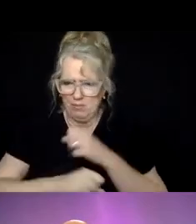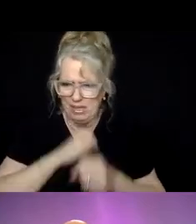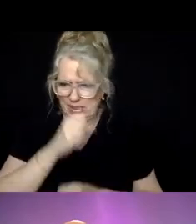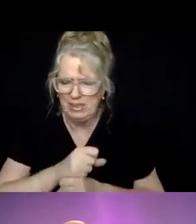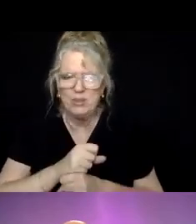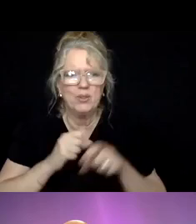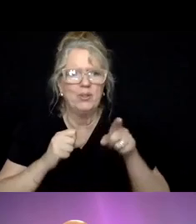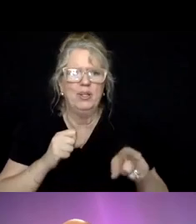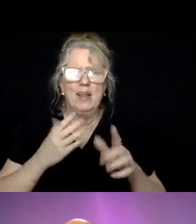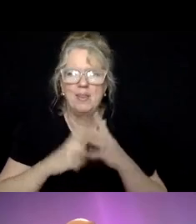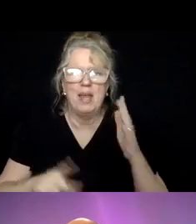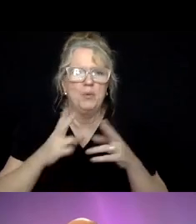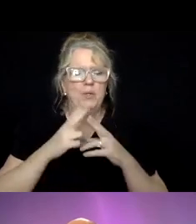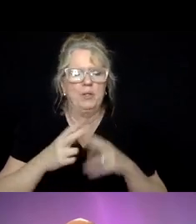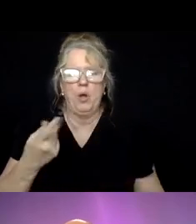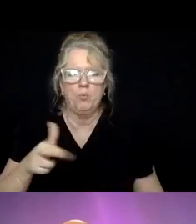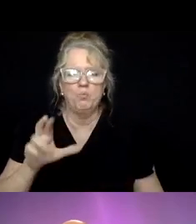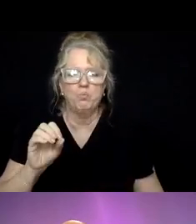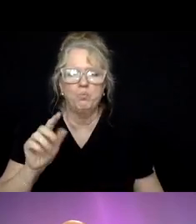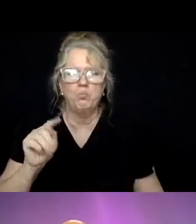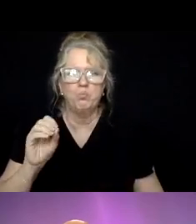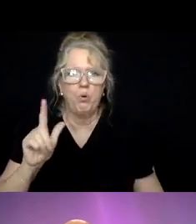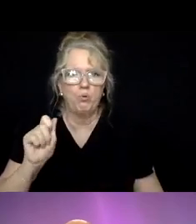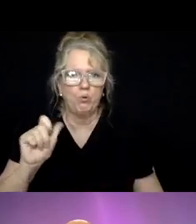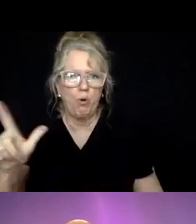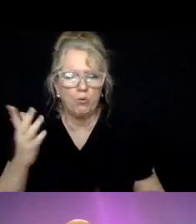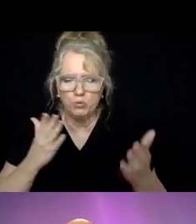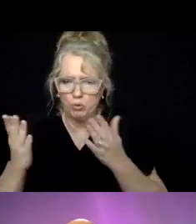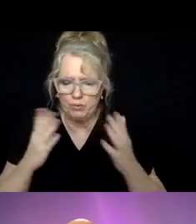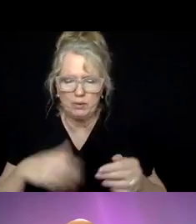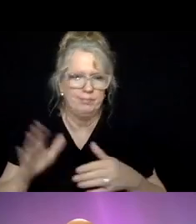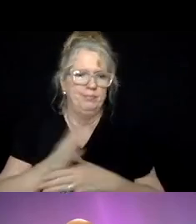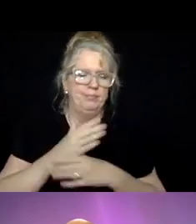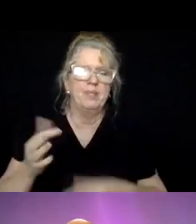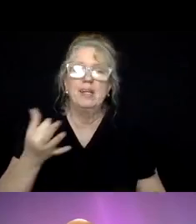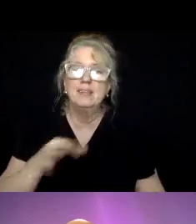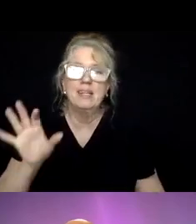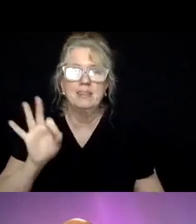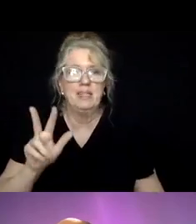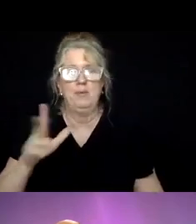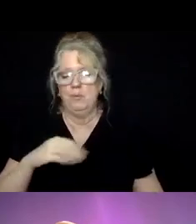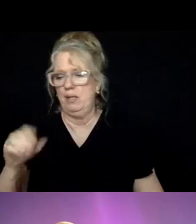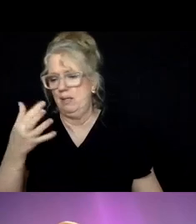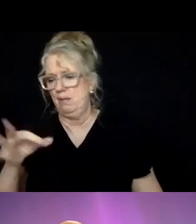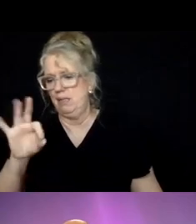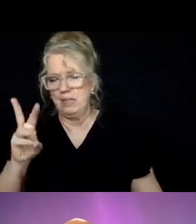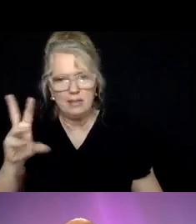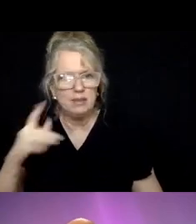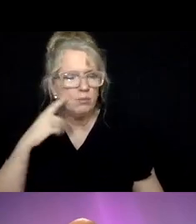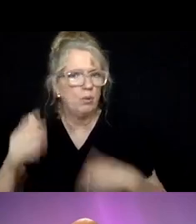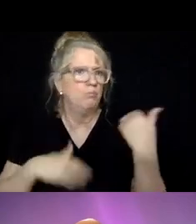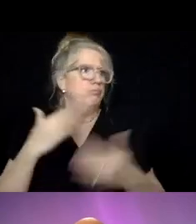division that we called protocol services at that time. Um, so between 1993 and 1996, we were going gangbusters.